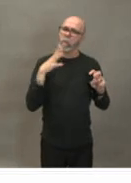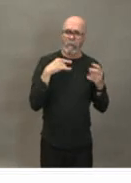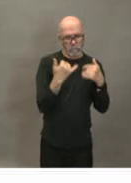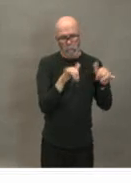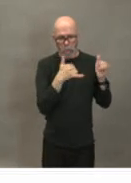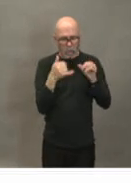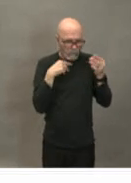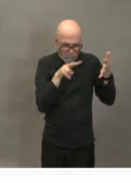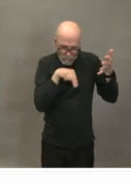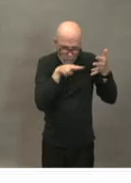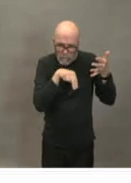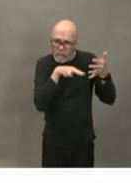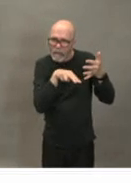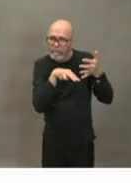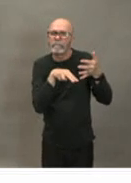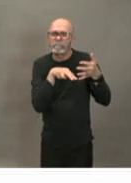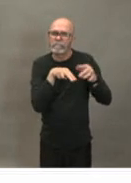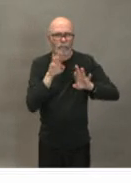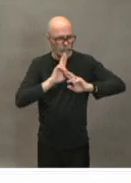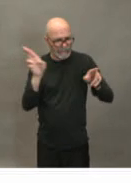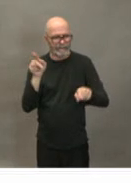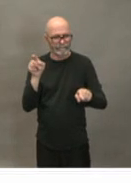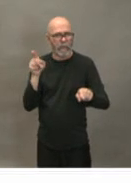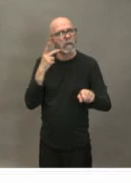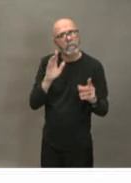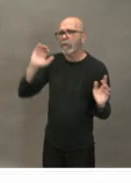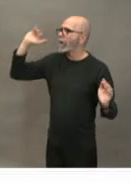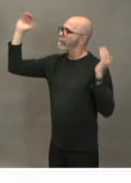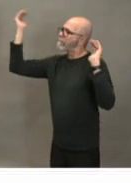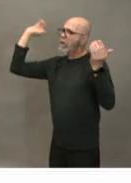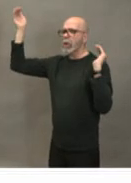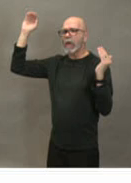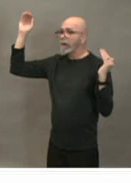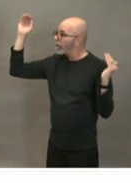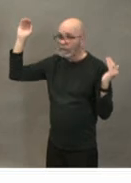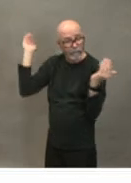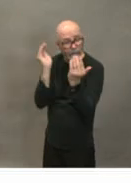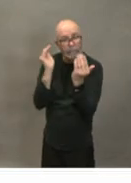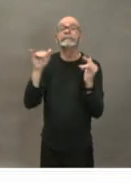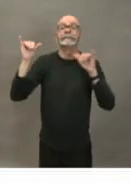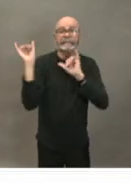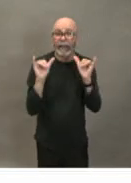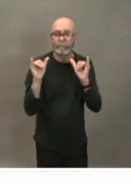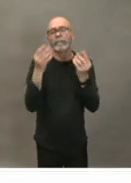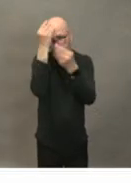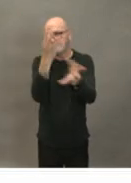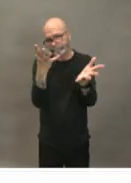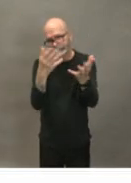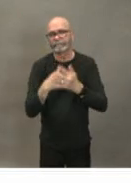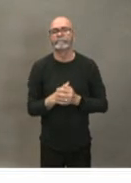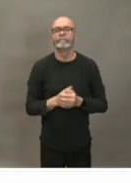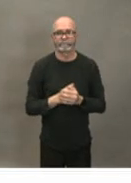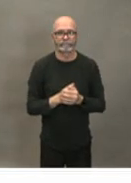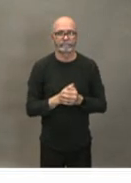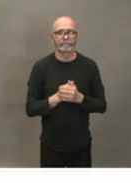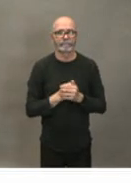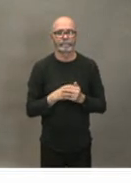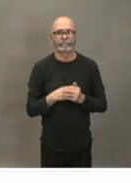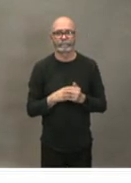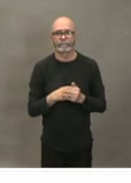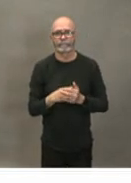occurs um regarding you were talking about the hospitals needing to be ready about it um